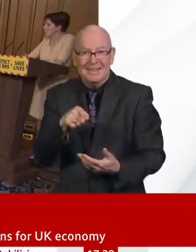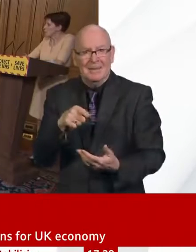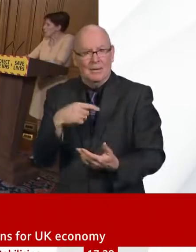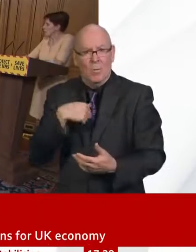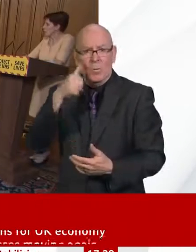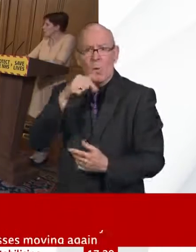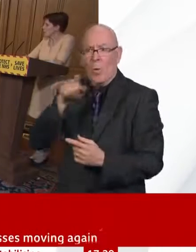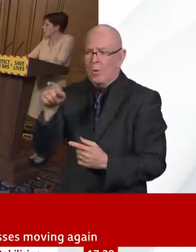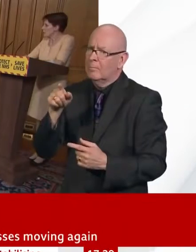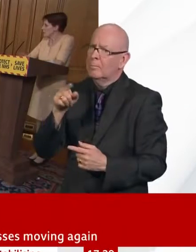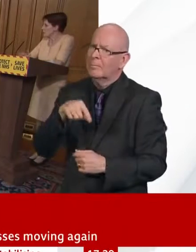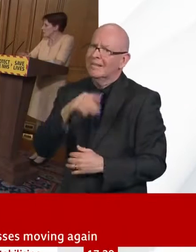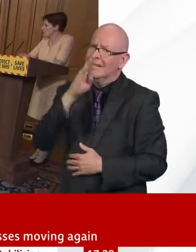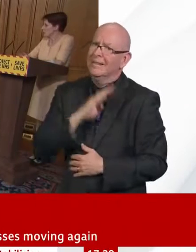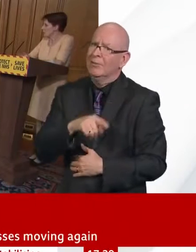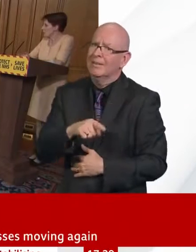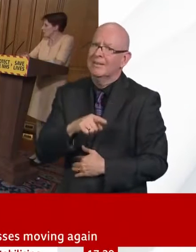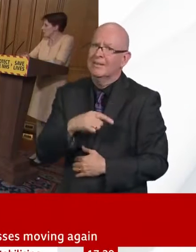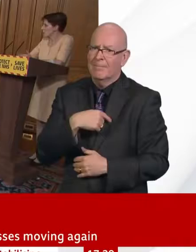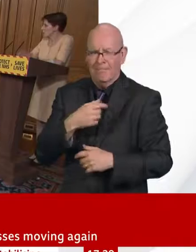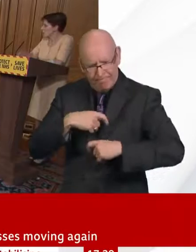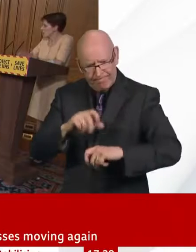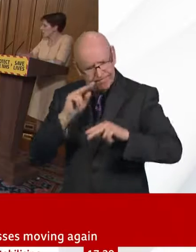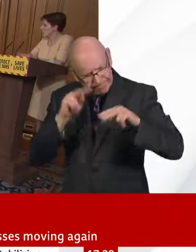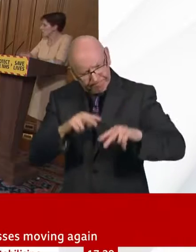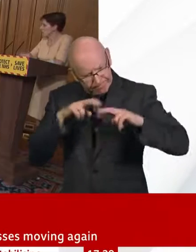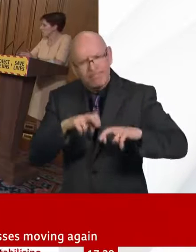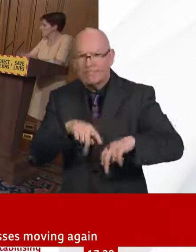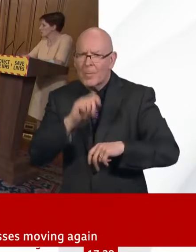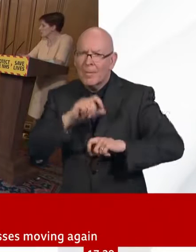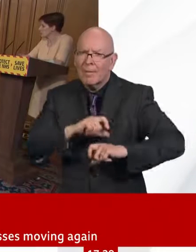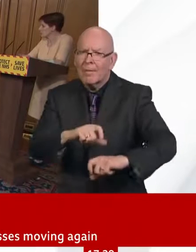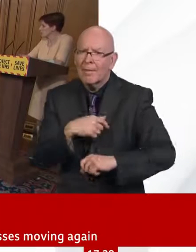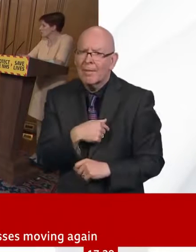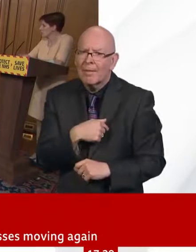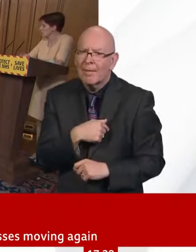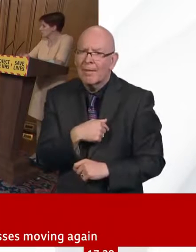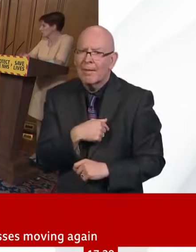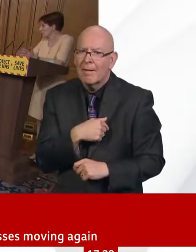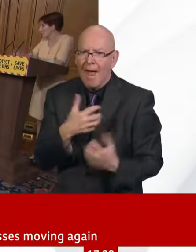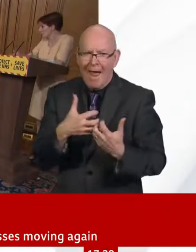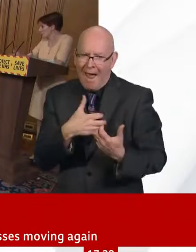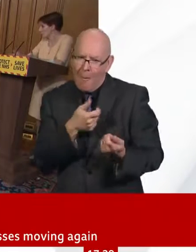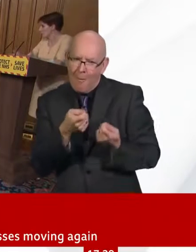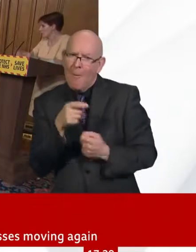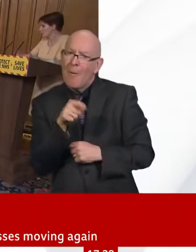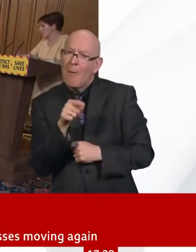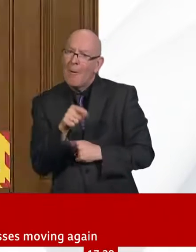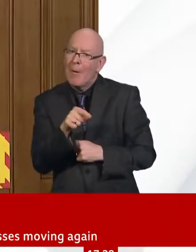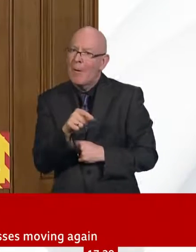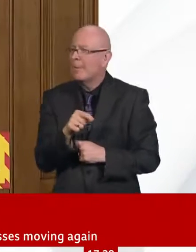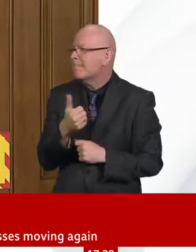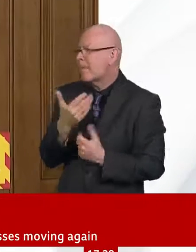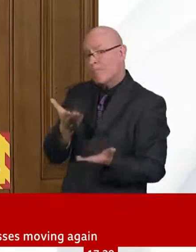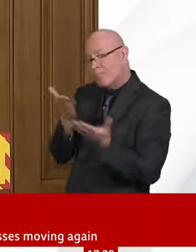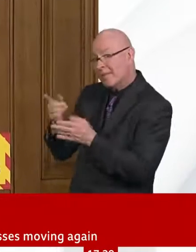equally, we are very much cognizant of what is happening in care homes. And each day, we